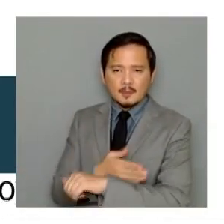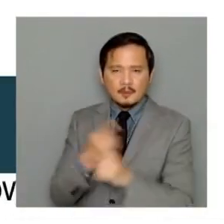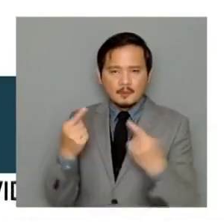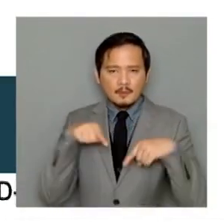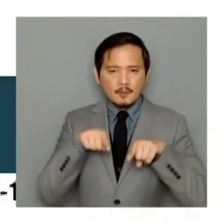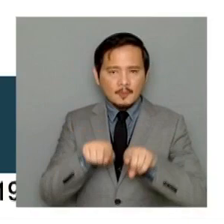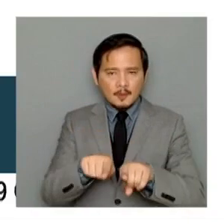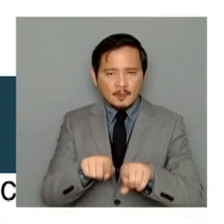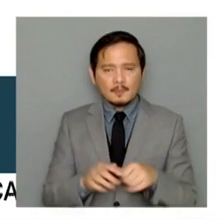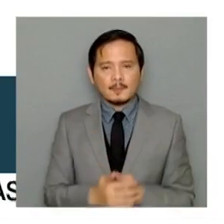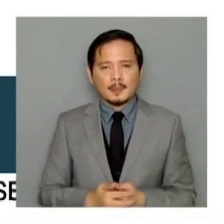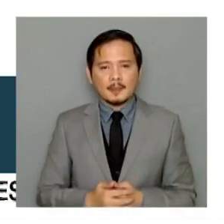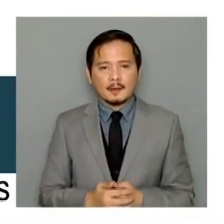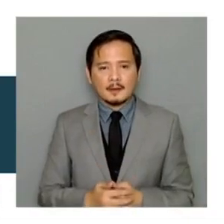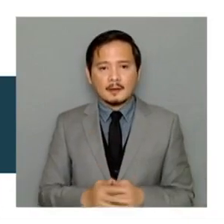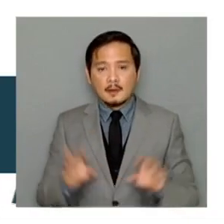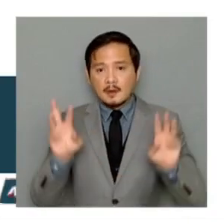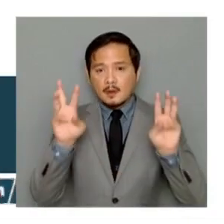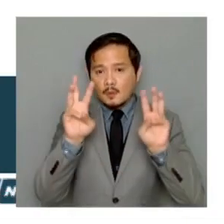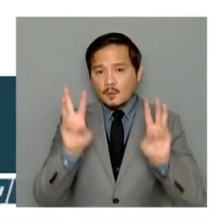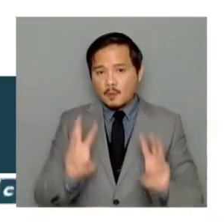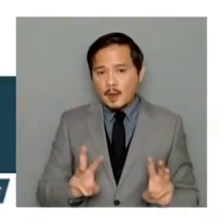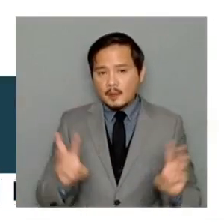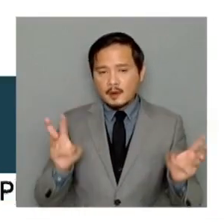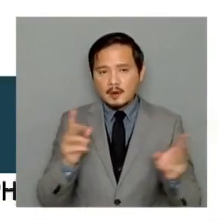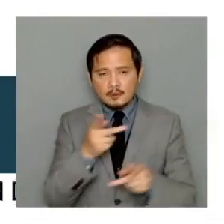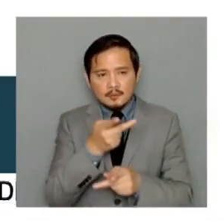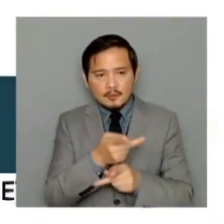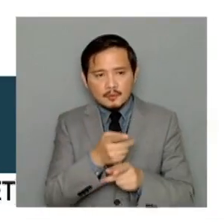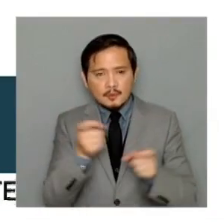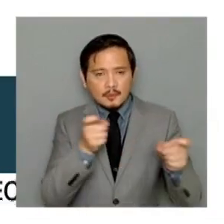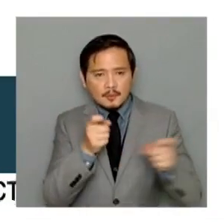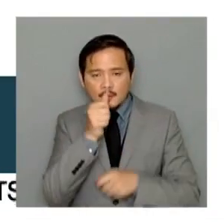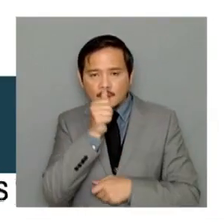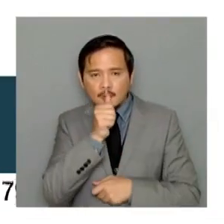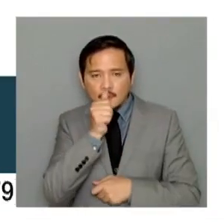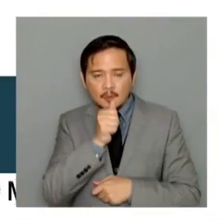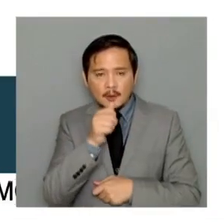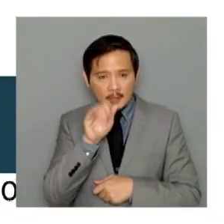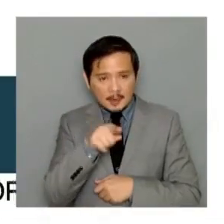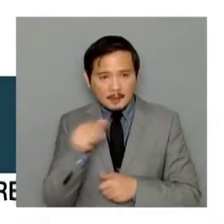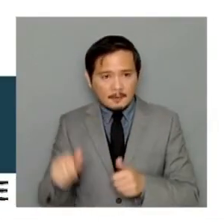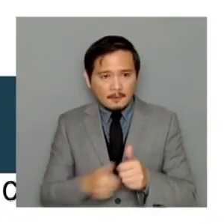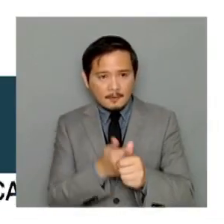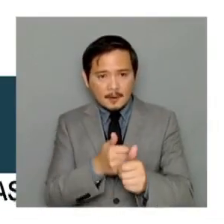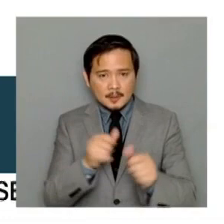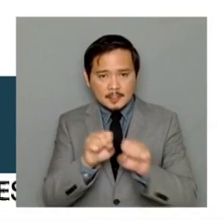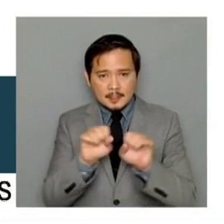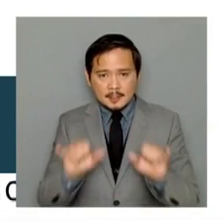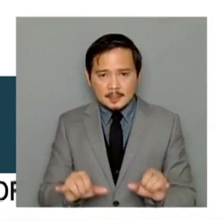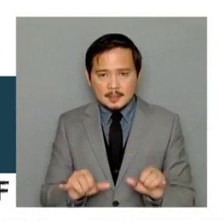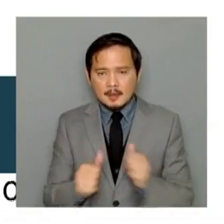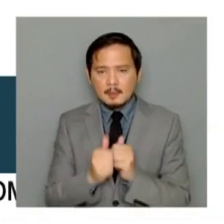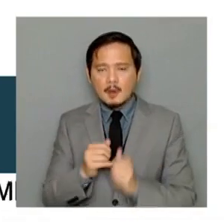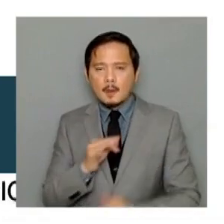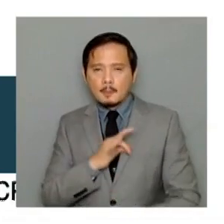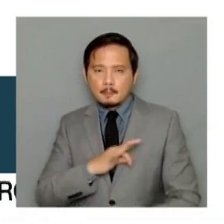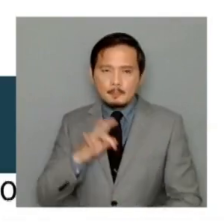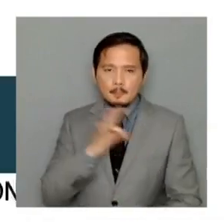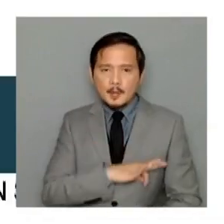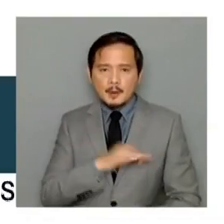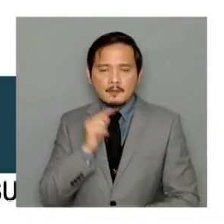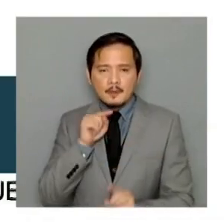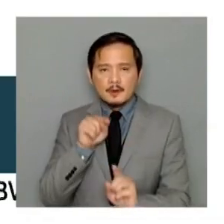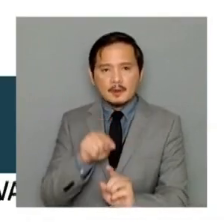investing in climate resilience as a framework will give us net gains in our economy